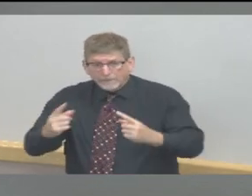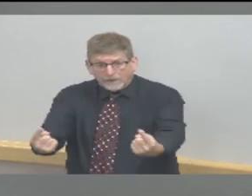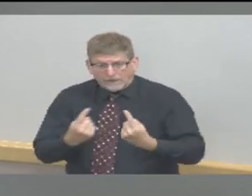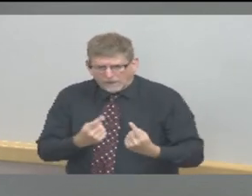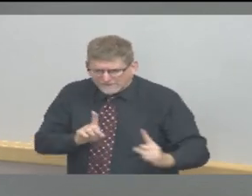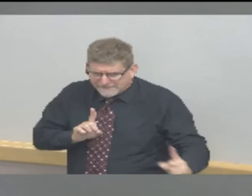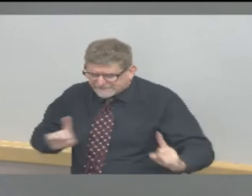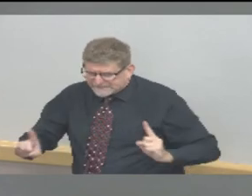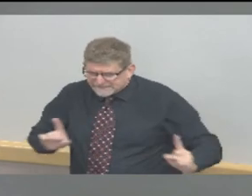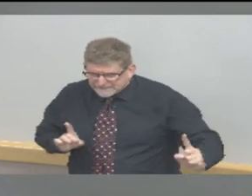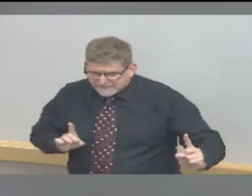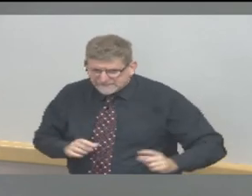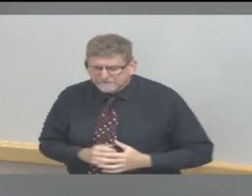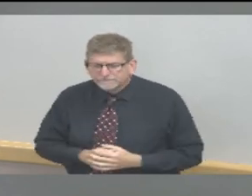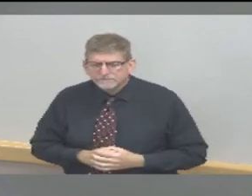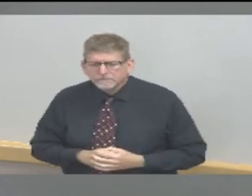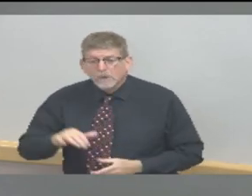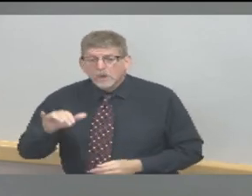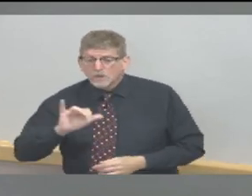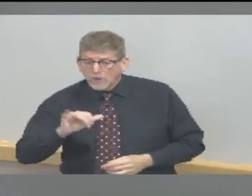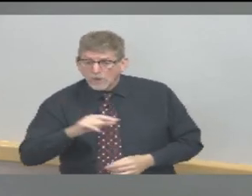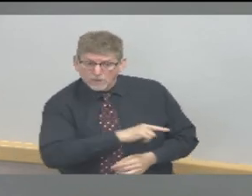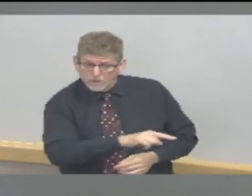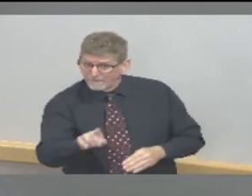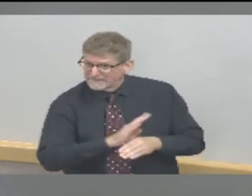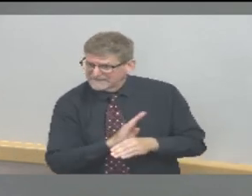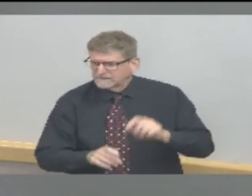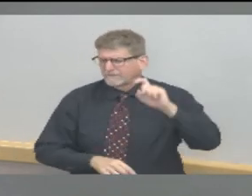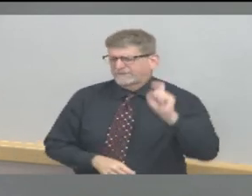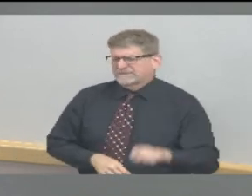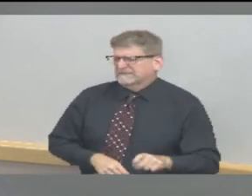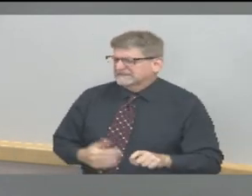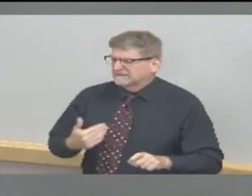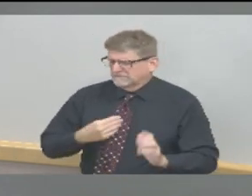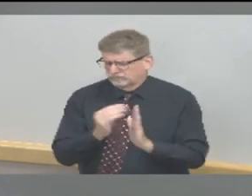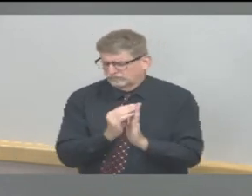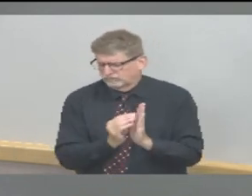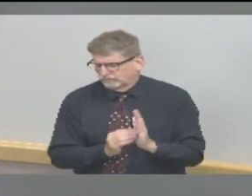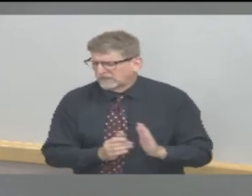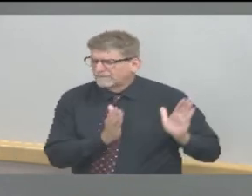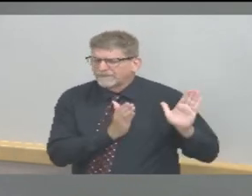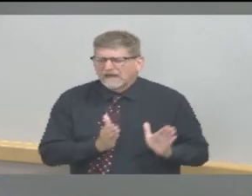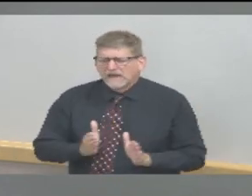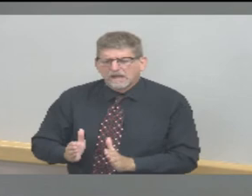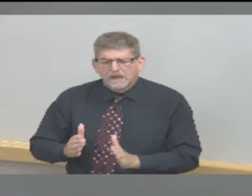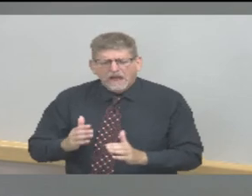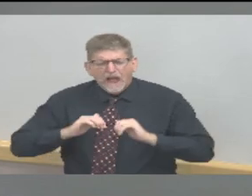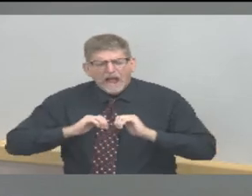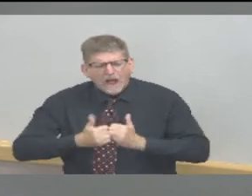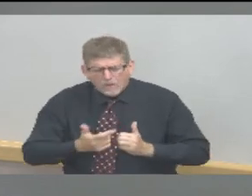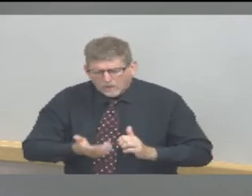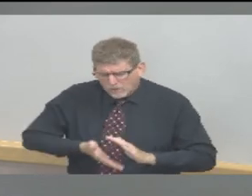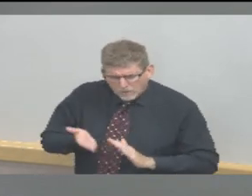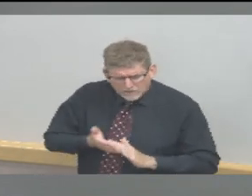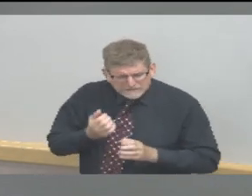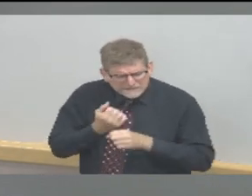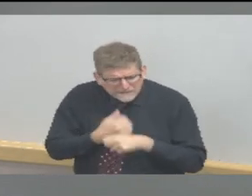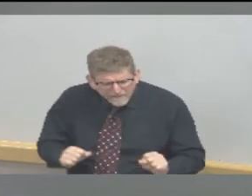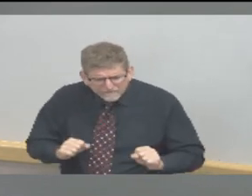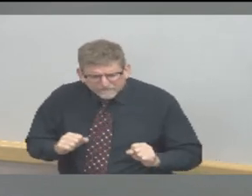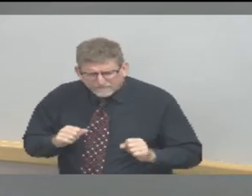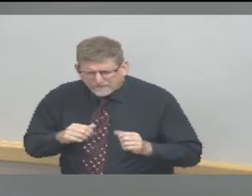Governor Holcomb's back on track plan that is currently 50% capacity that will increase to 75% capacity